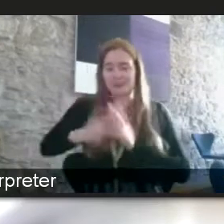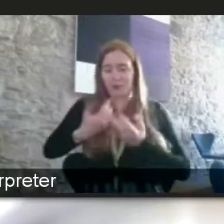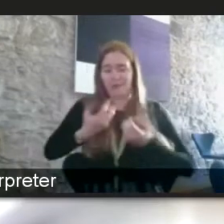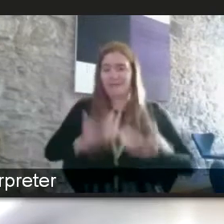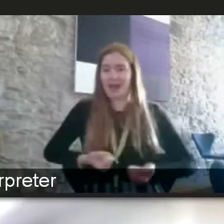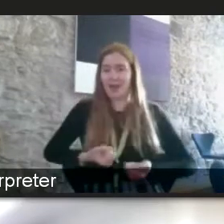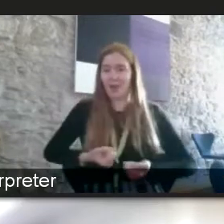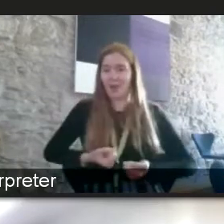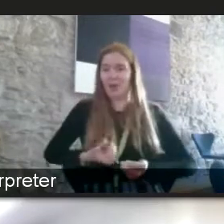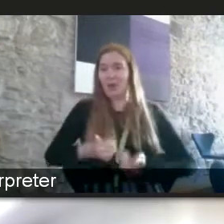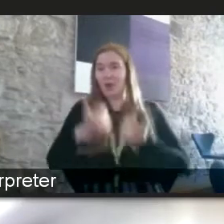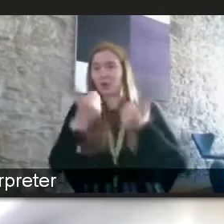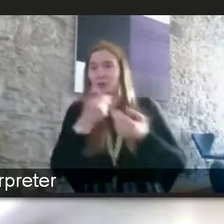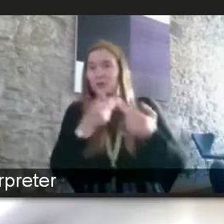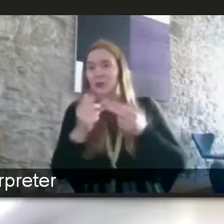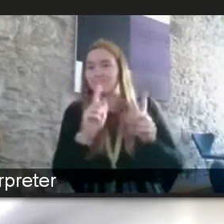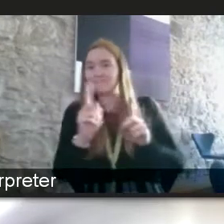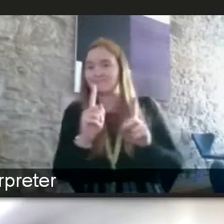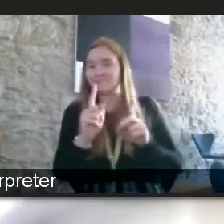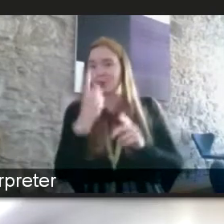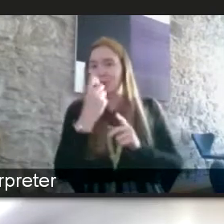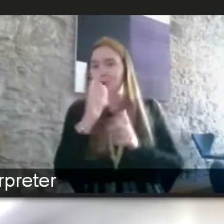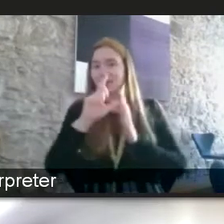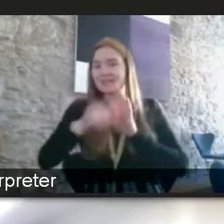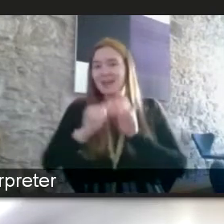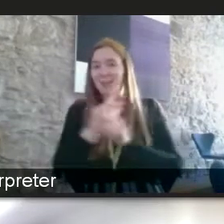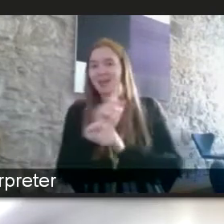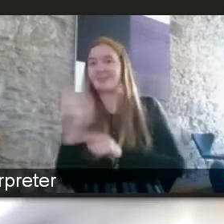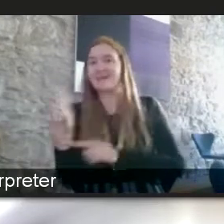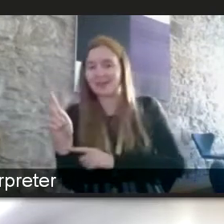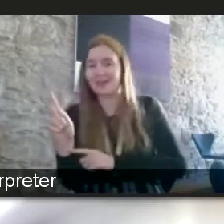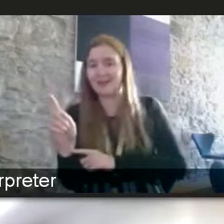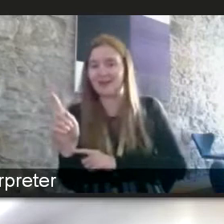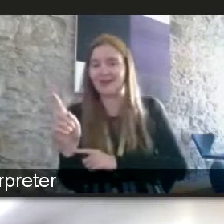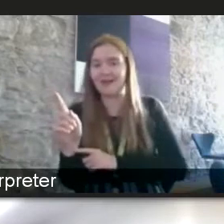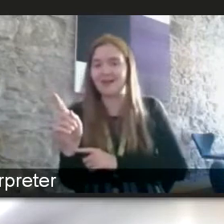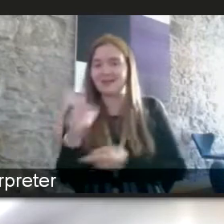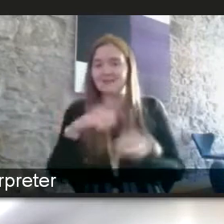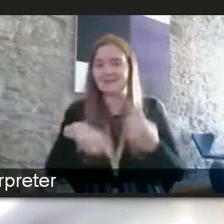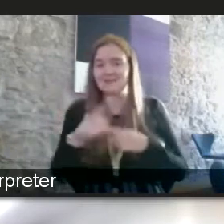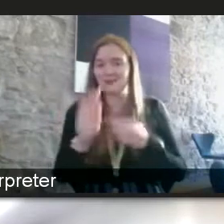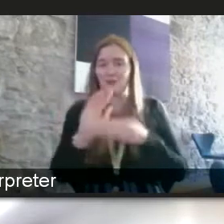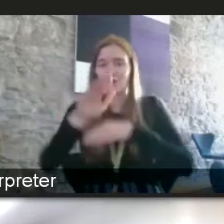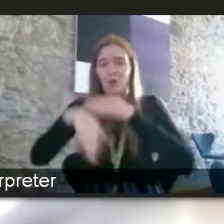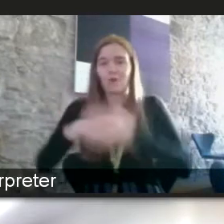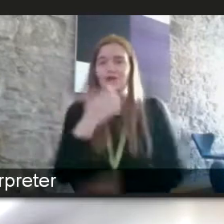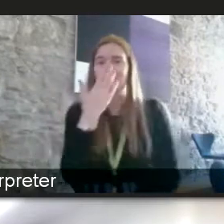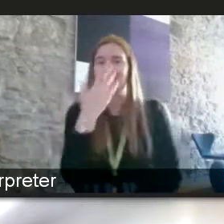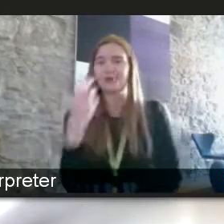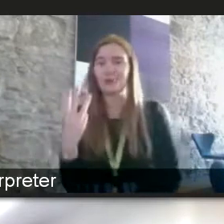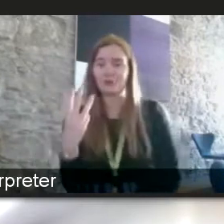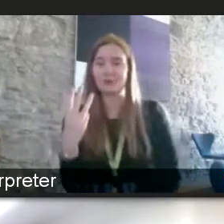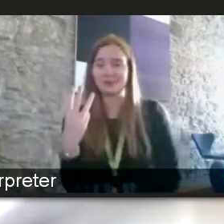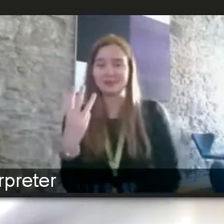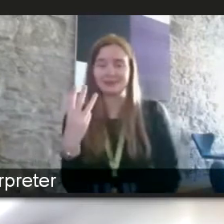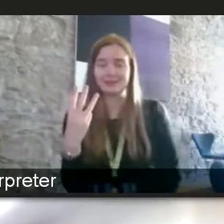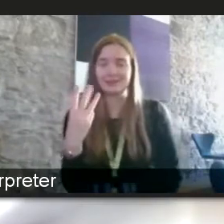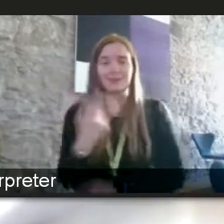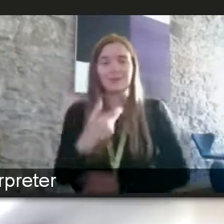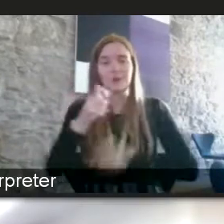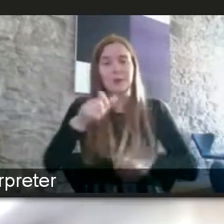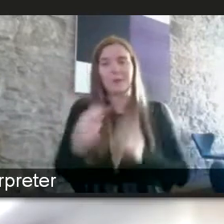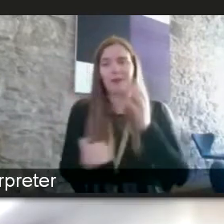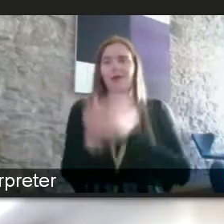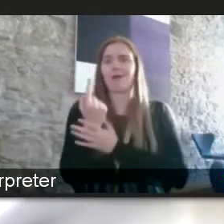news is there may well be one coming down the down the line for those of us who are you know over 53 so these people exist